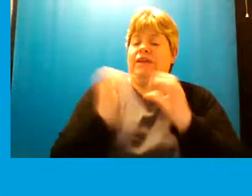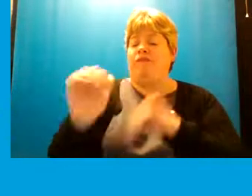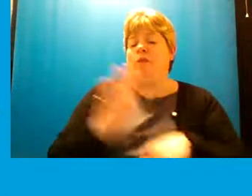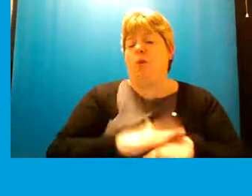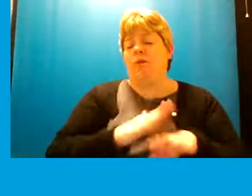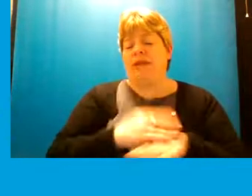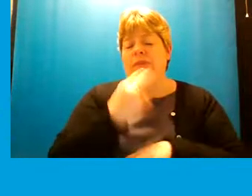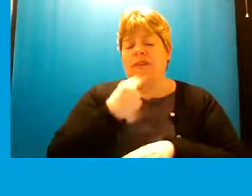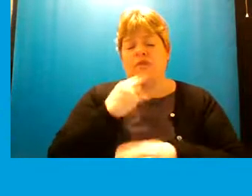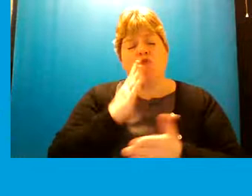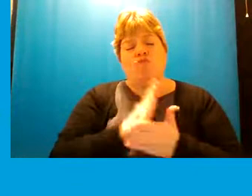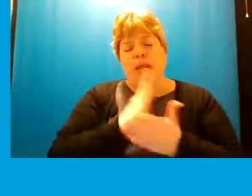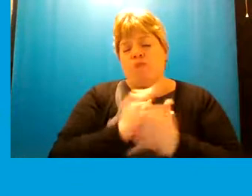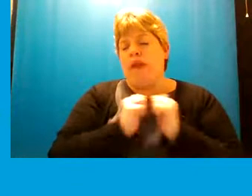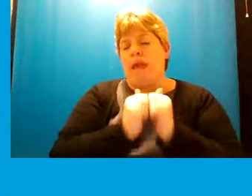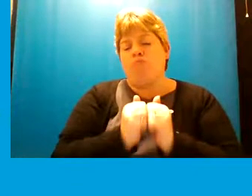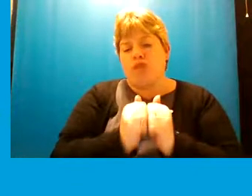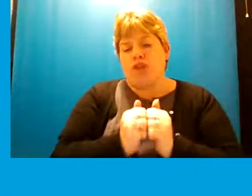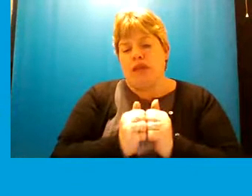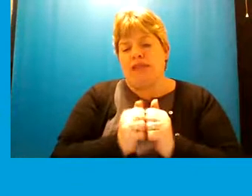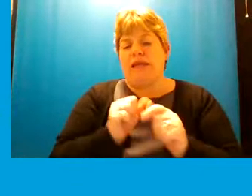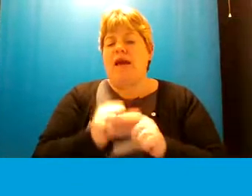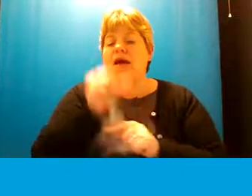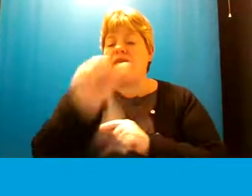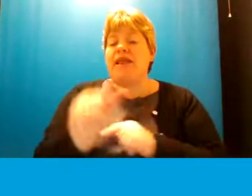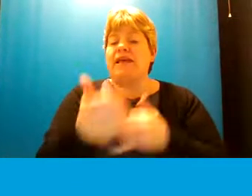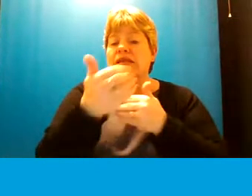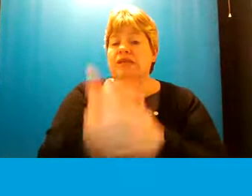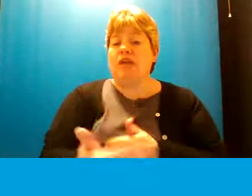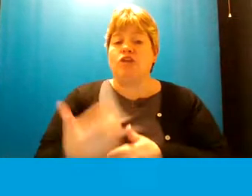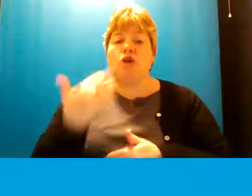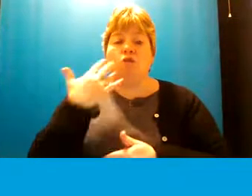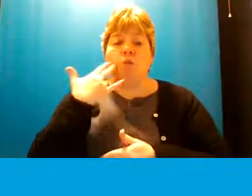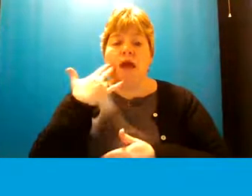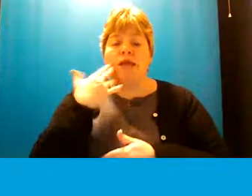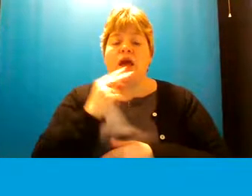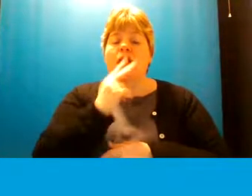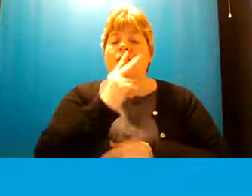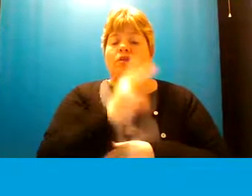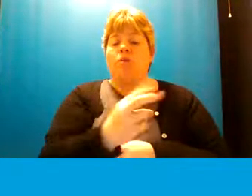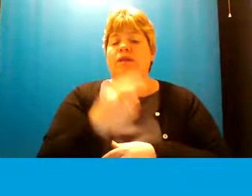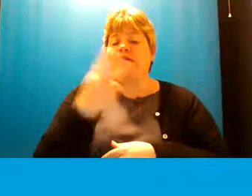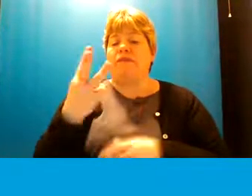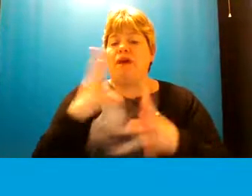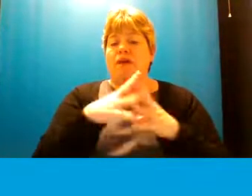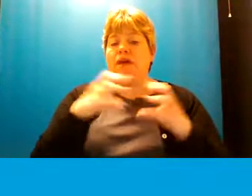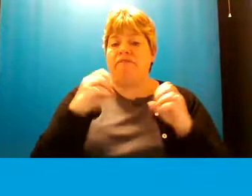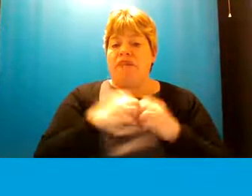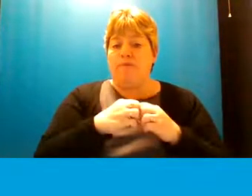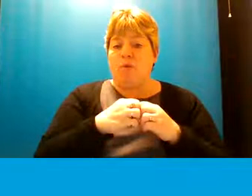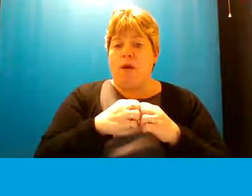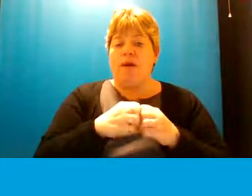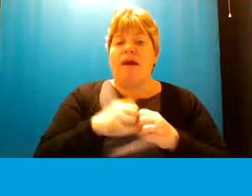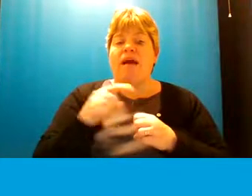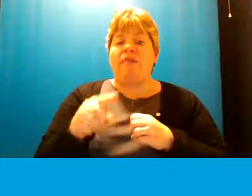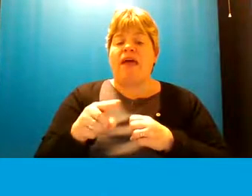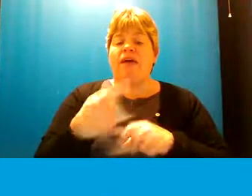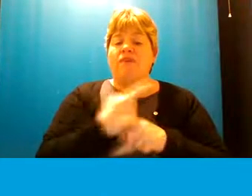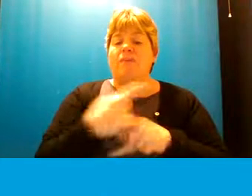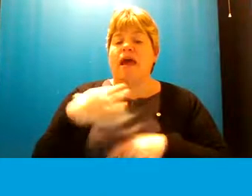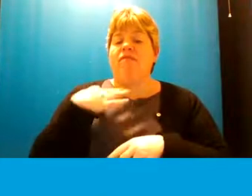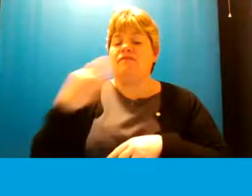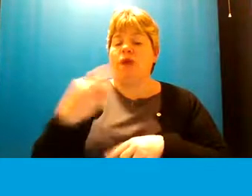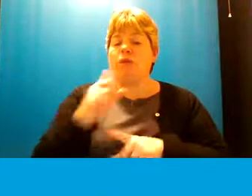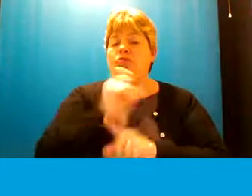afternoon we really really appreciate it the next session is on the 23rd of february and that's about the voluntary and